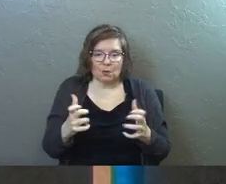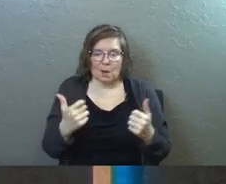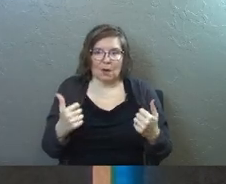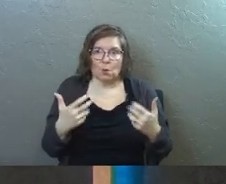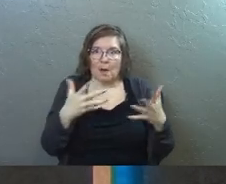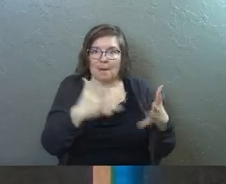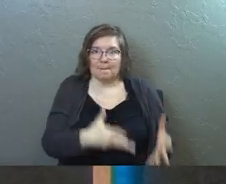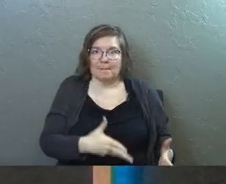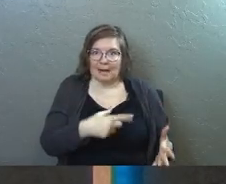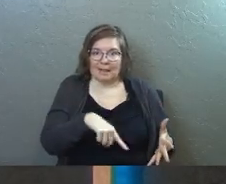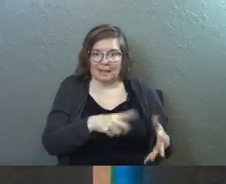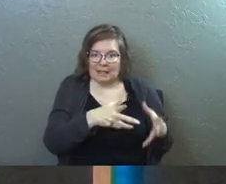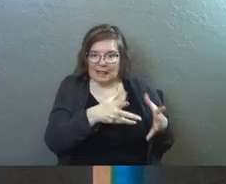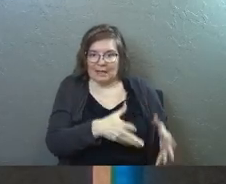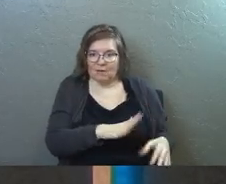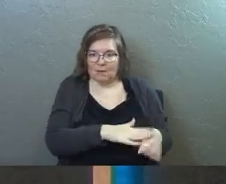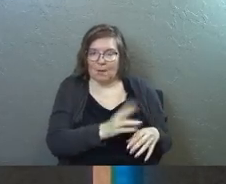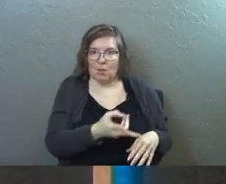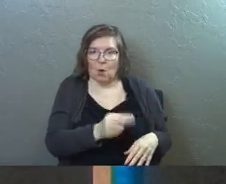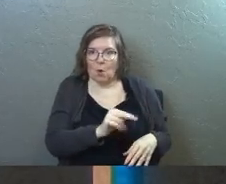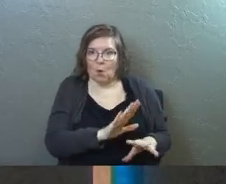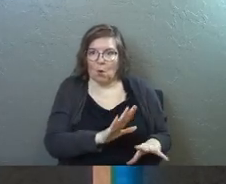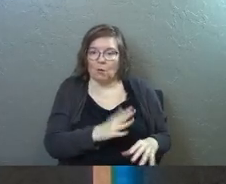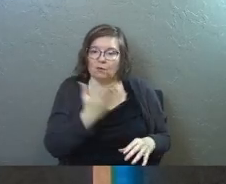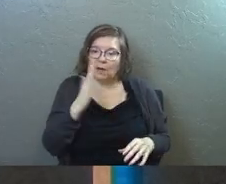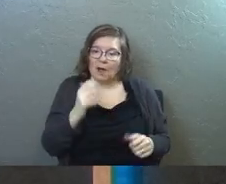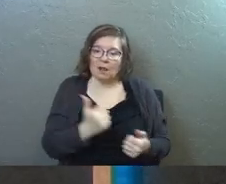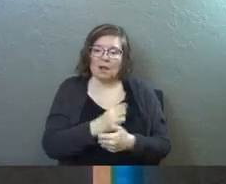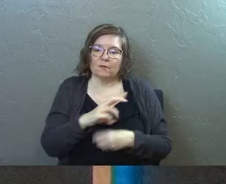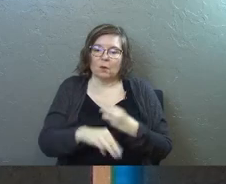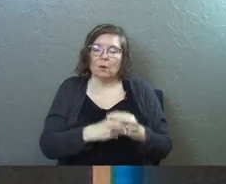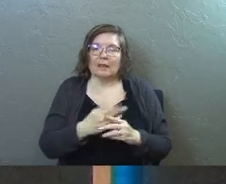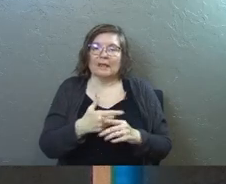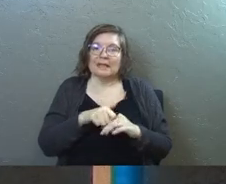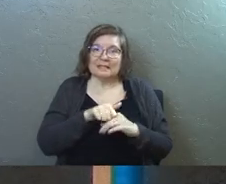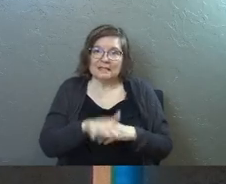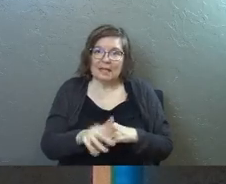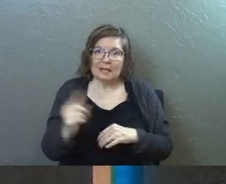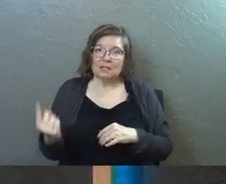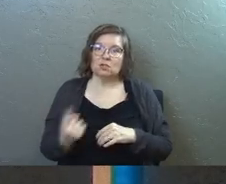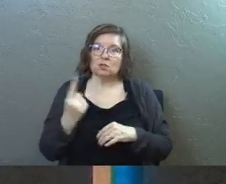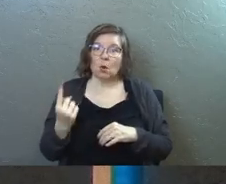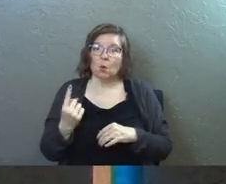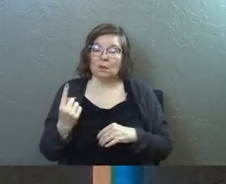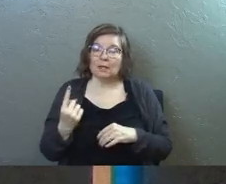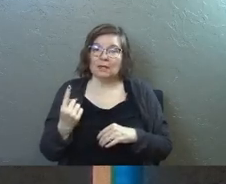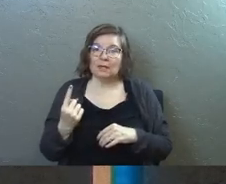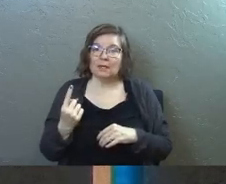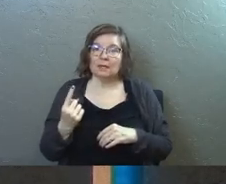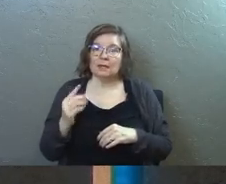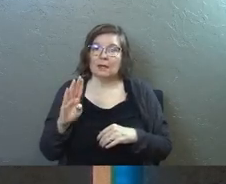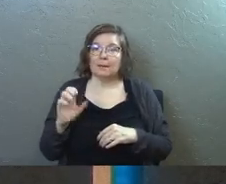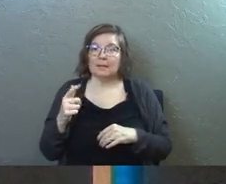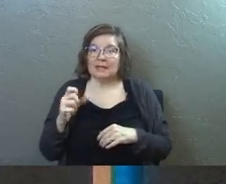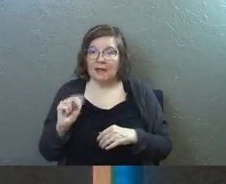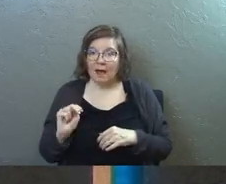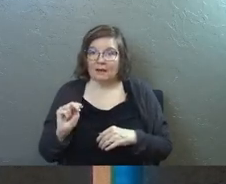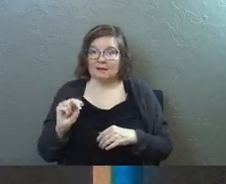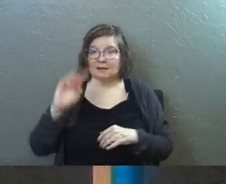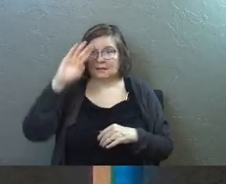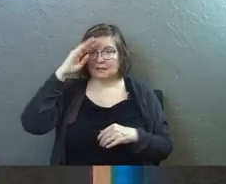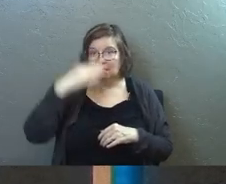want to abandon them he didn't want to leave them on their own for God so loved the world that he sent his only begotten son